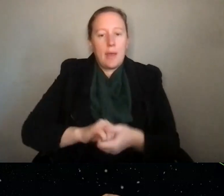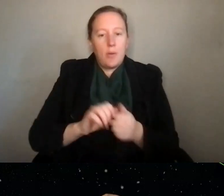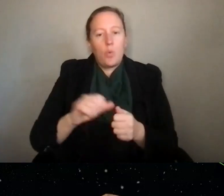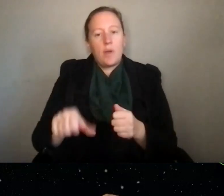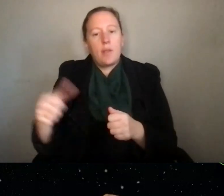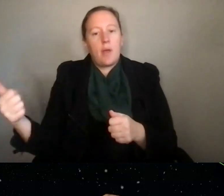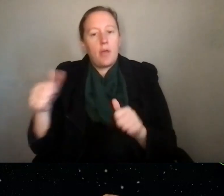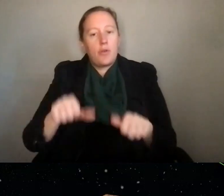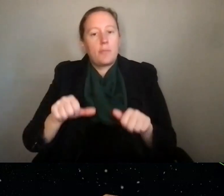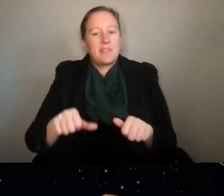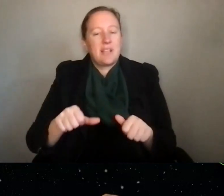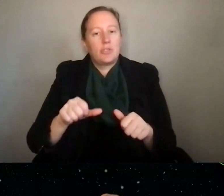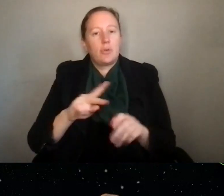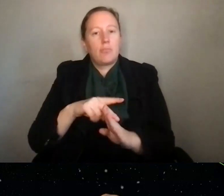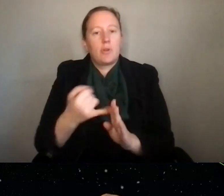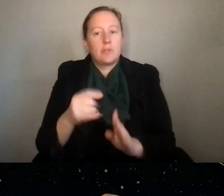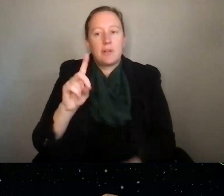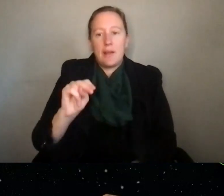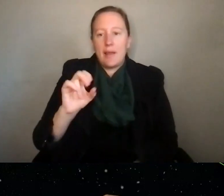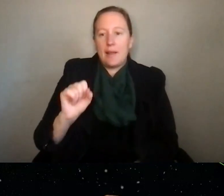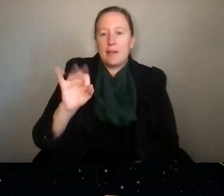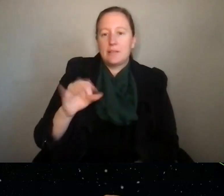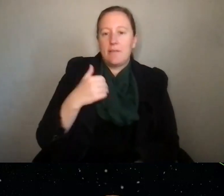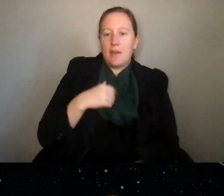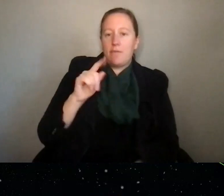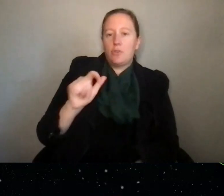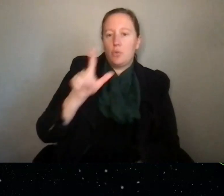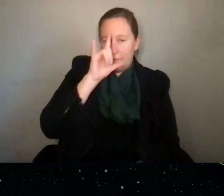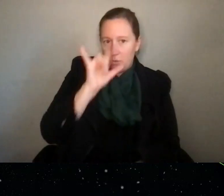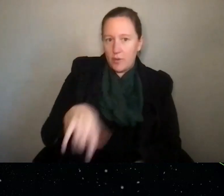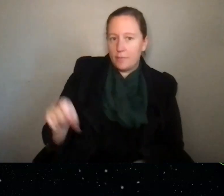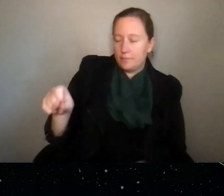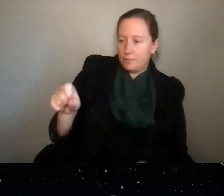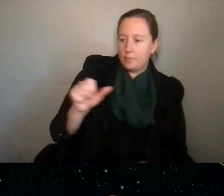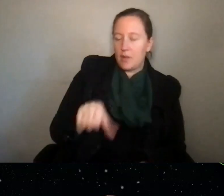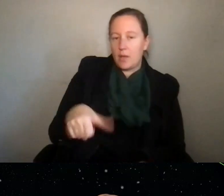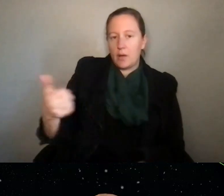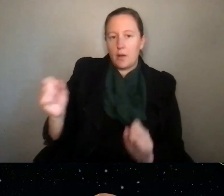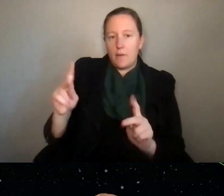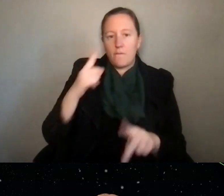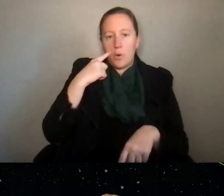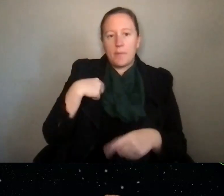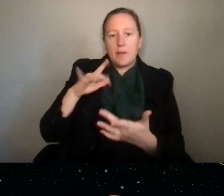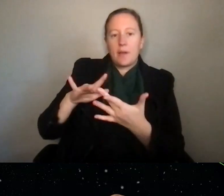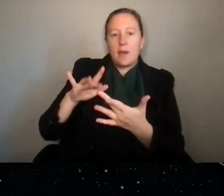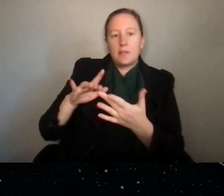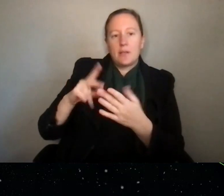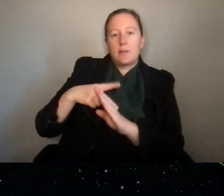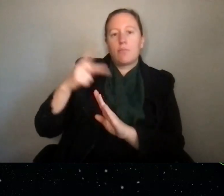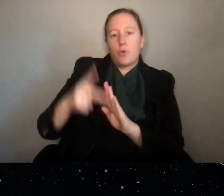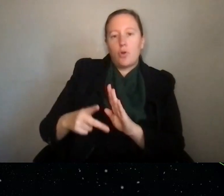other potential projects? Does NSF have a tool for that? So this is another opportunity for me to say reach out to the program.